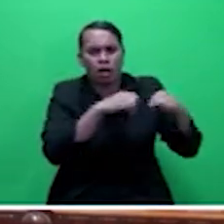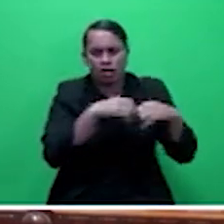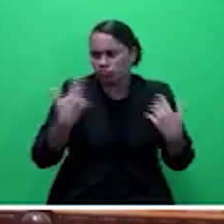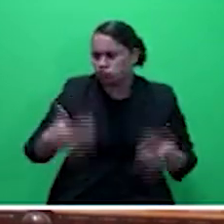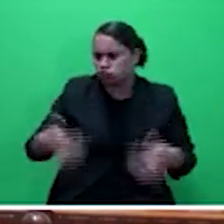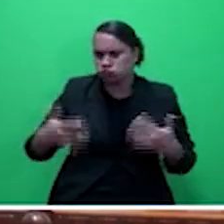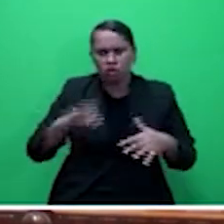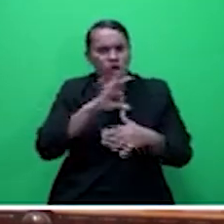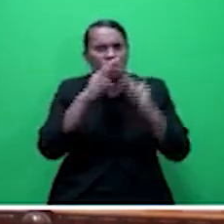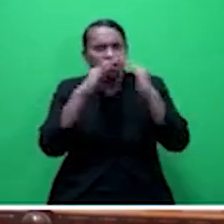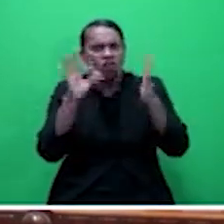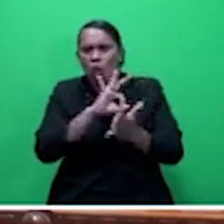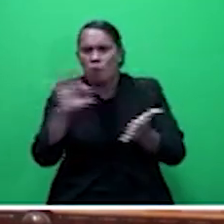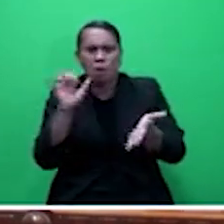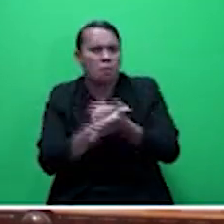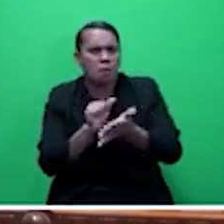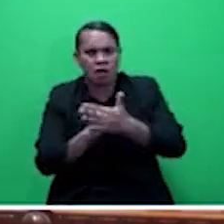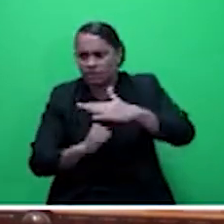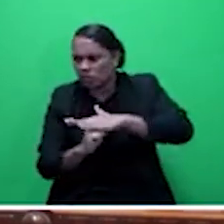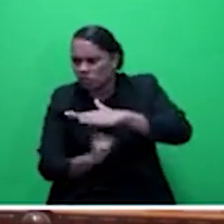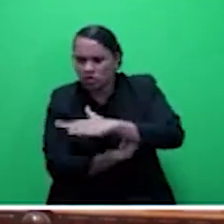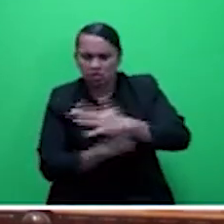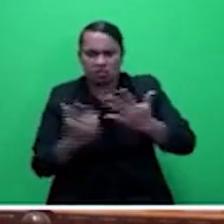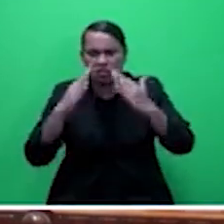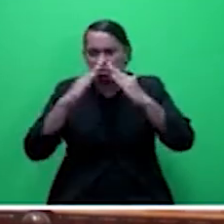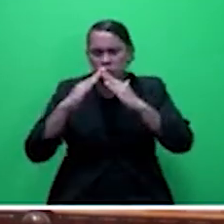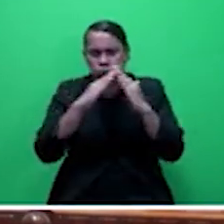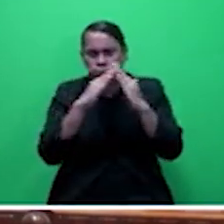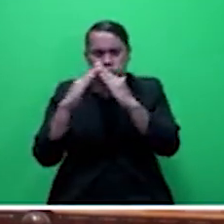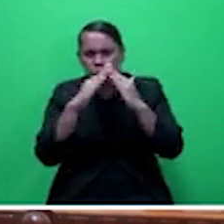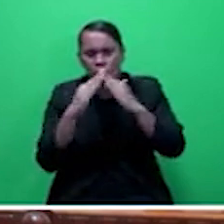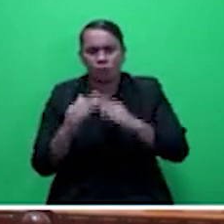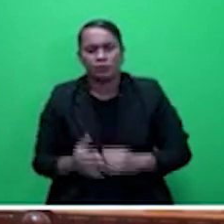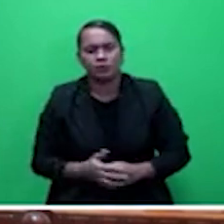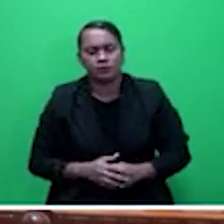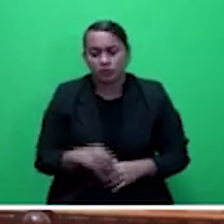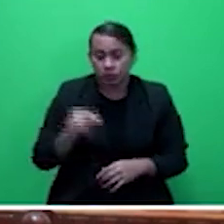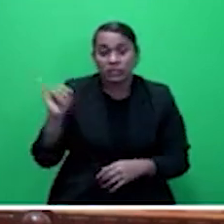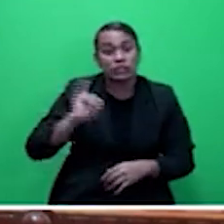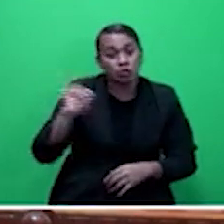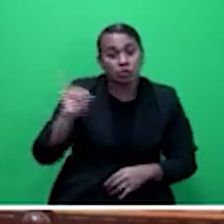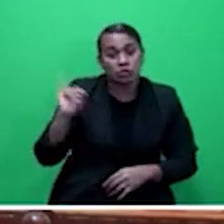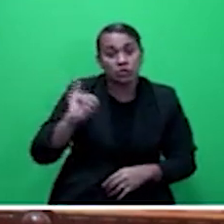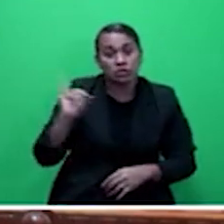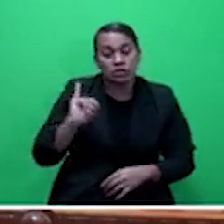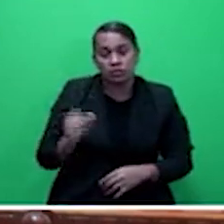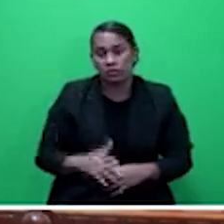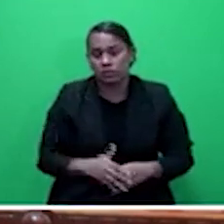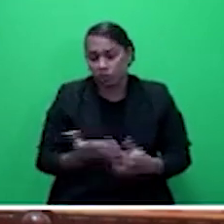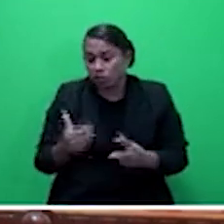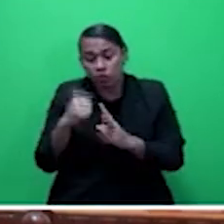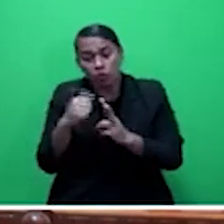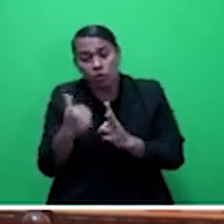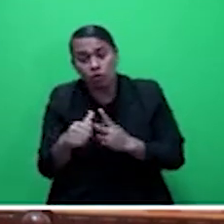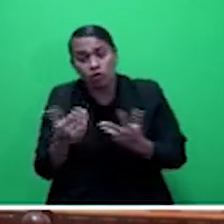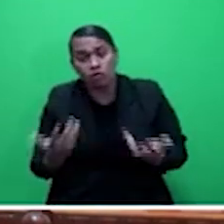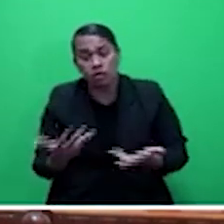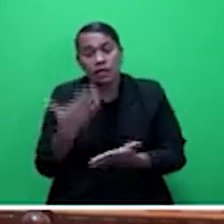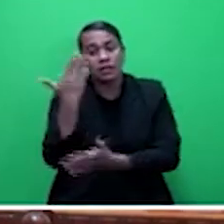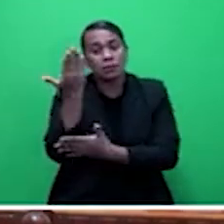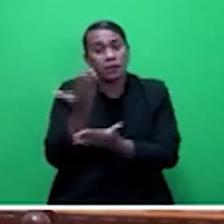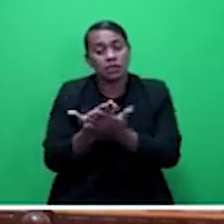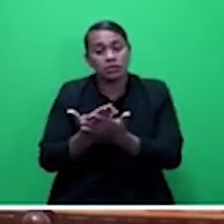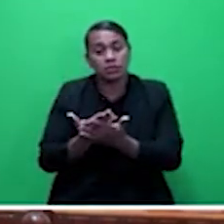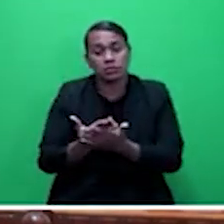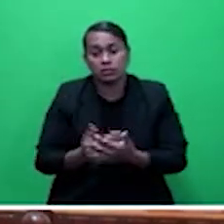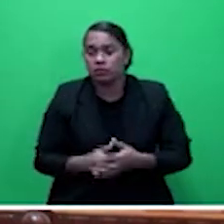Honorable speaker, insurance also relies a lot on reinsurance, meaning